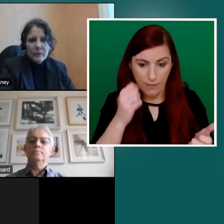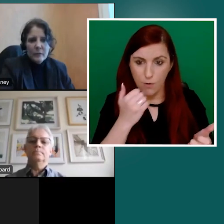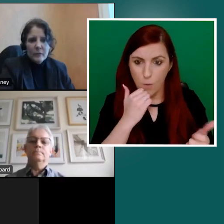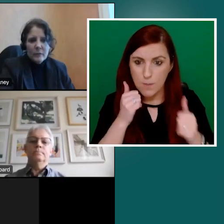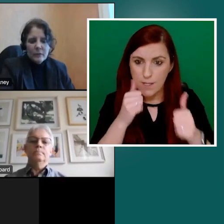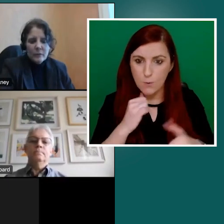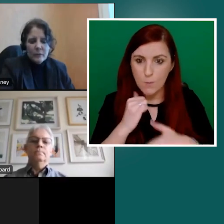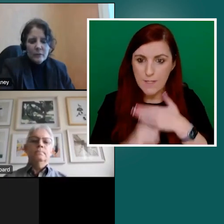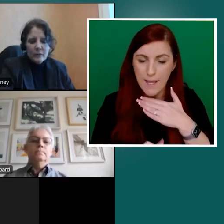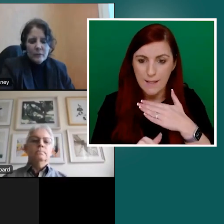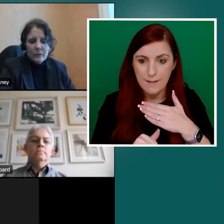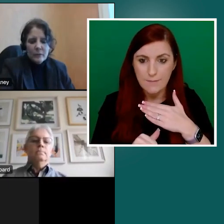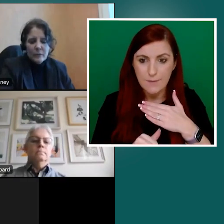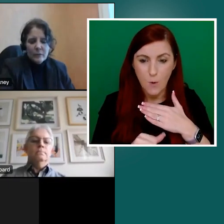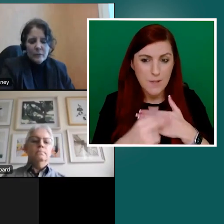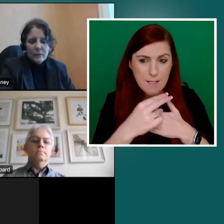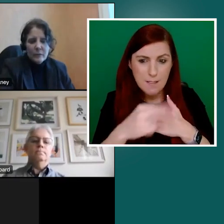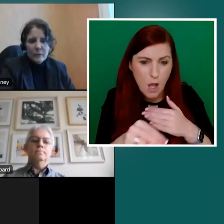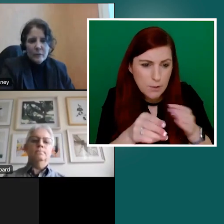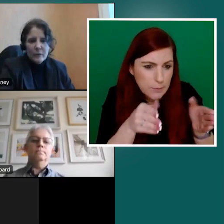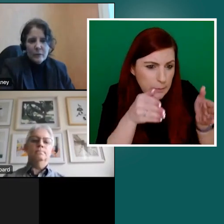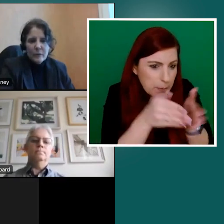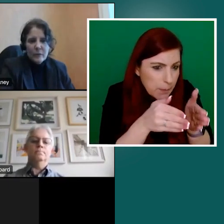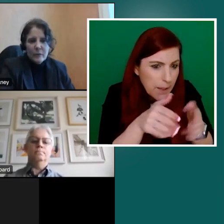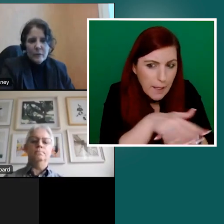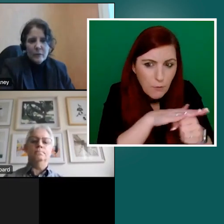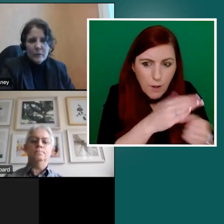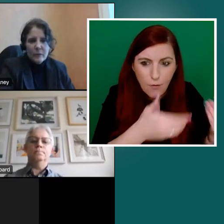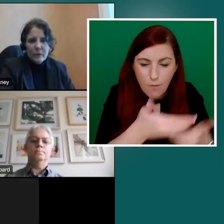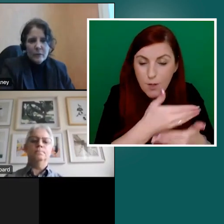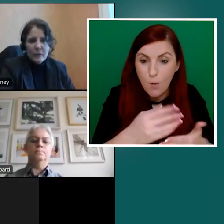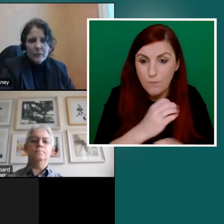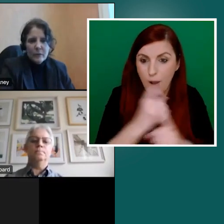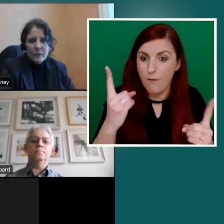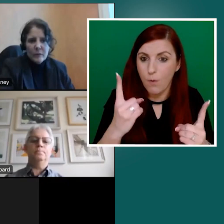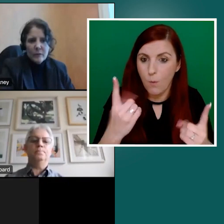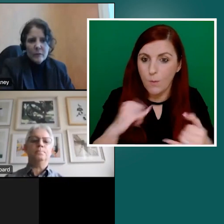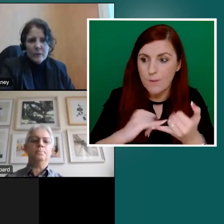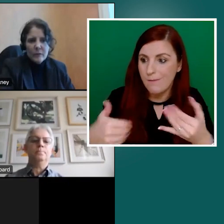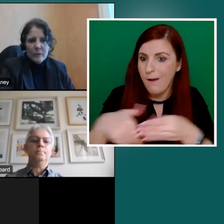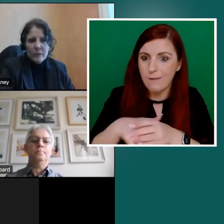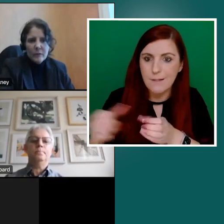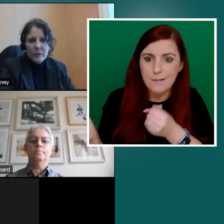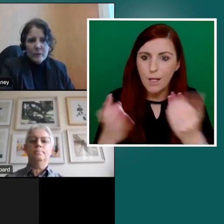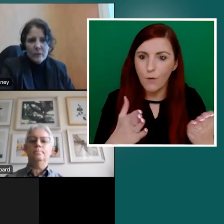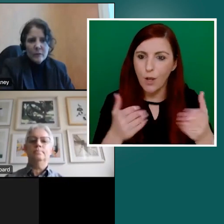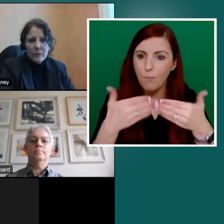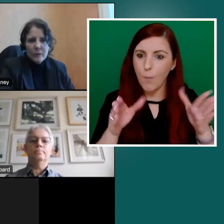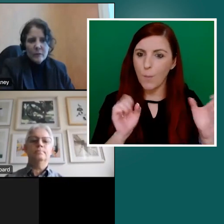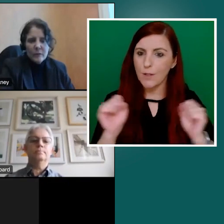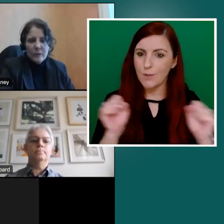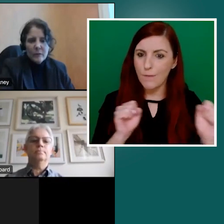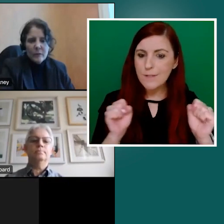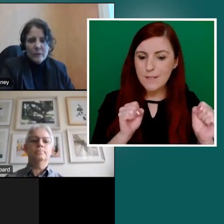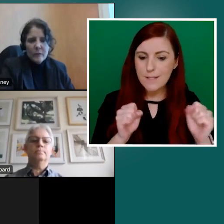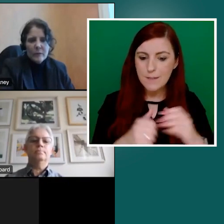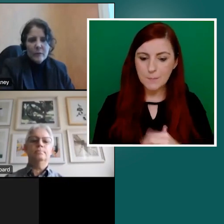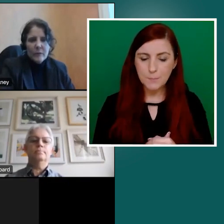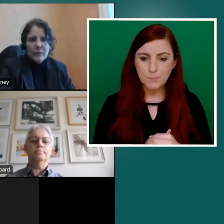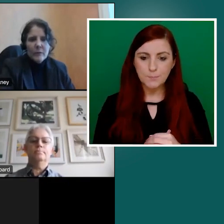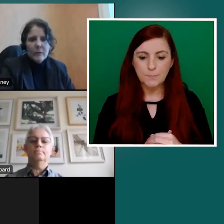niche area of conversation. This is something for everybody who's involved in the delivery of public services of any kind.